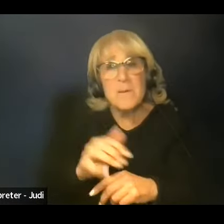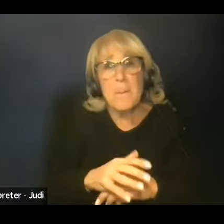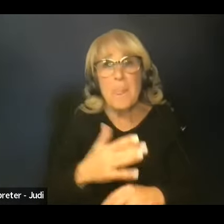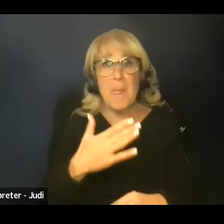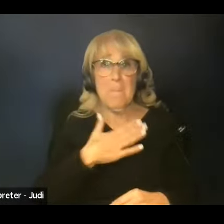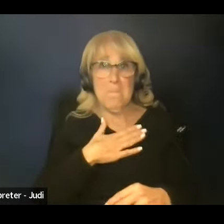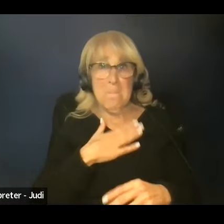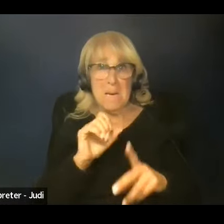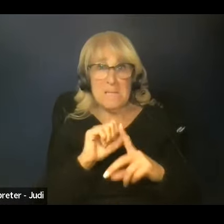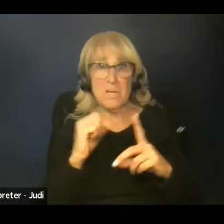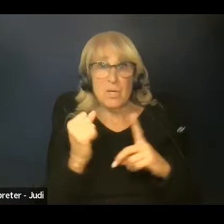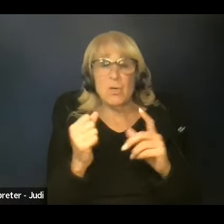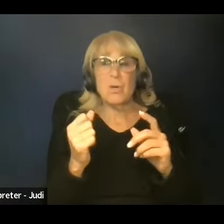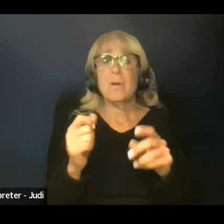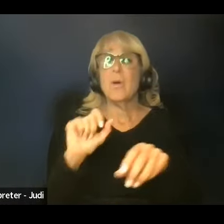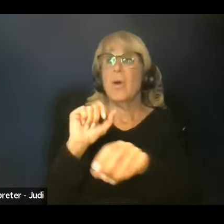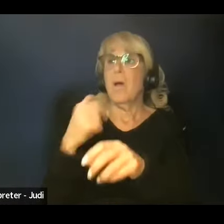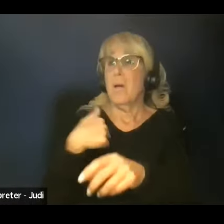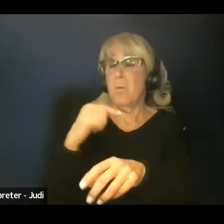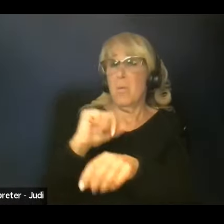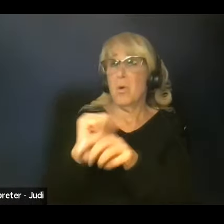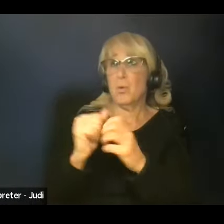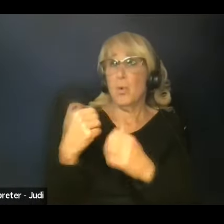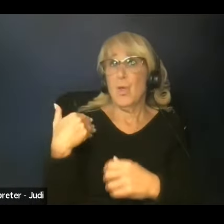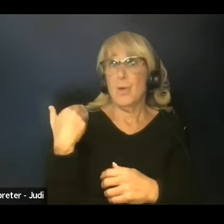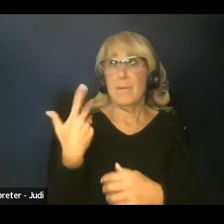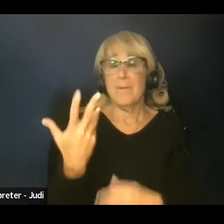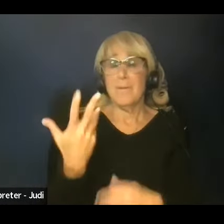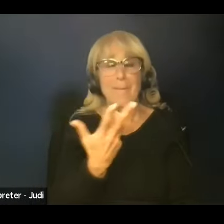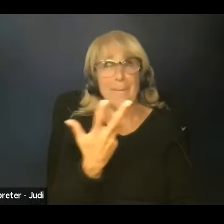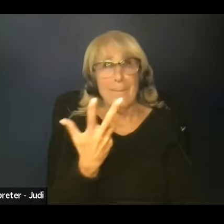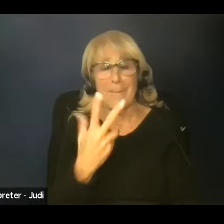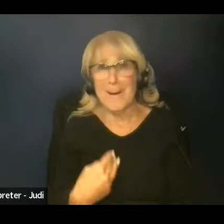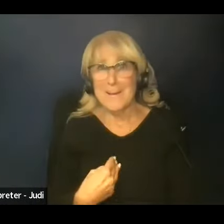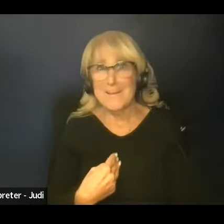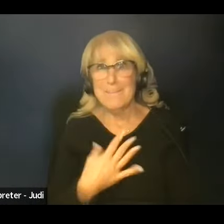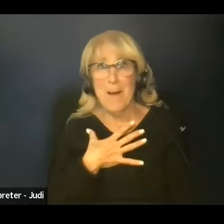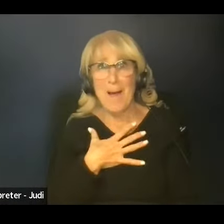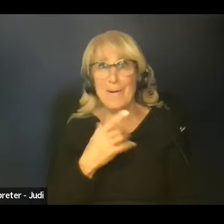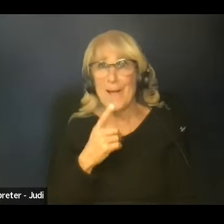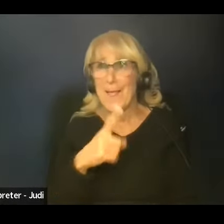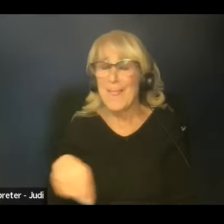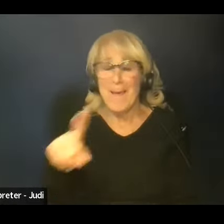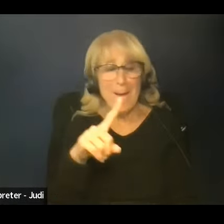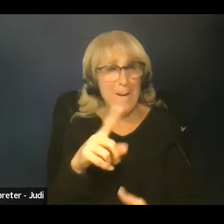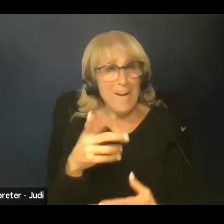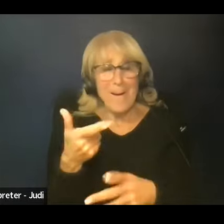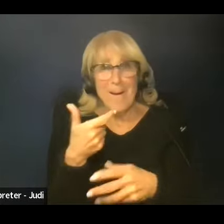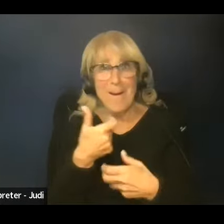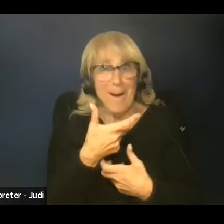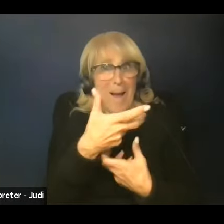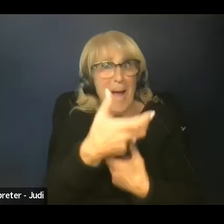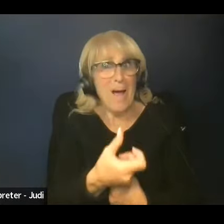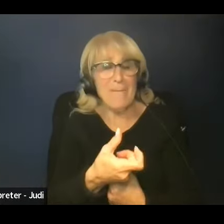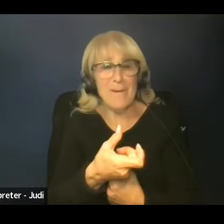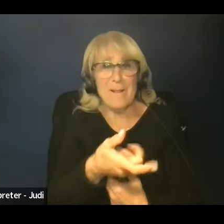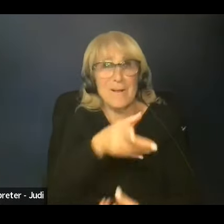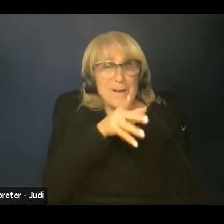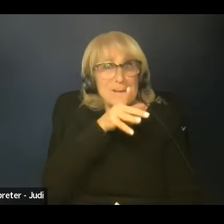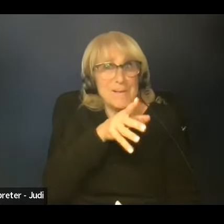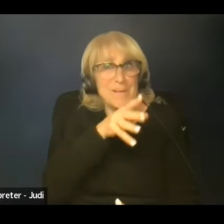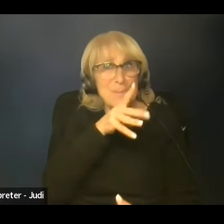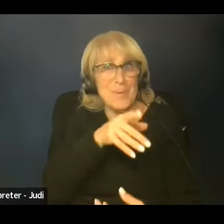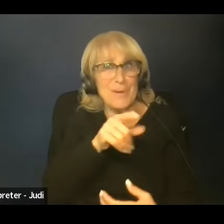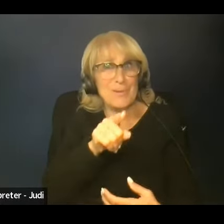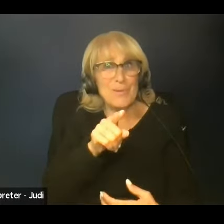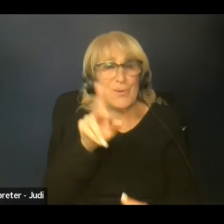in my case, working with youth, um, it was so inspiring to see them, how they confidently spoke to the USDA